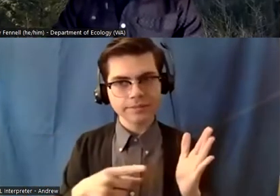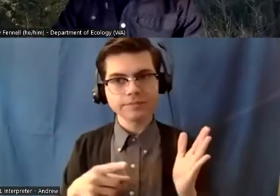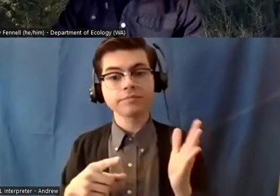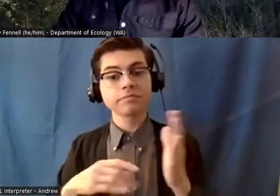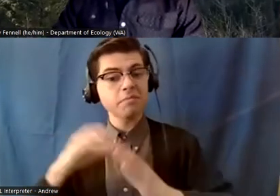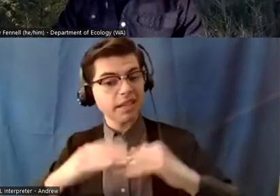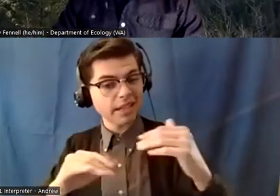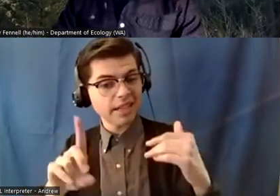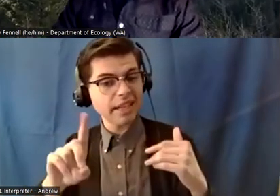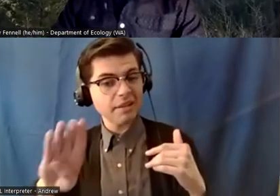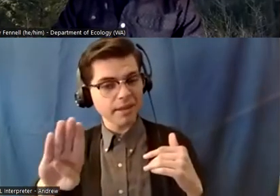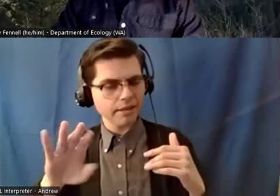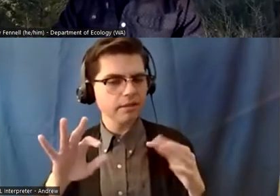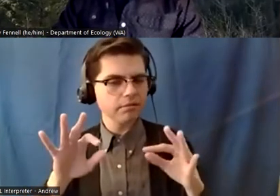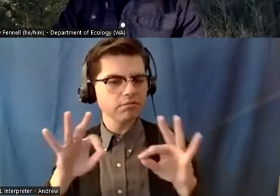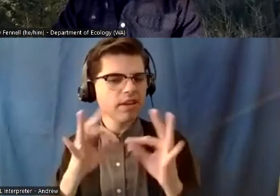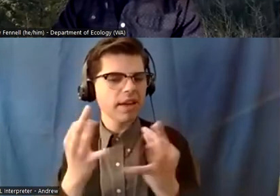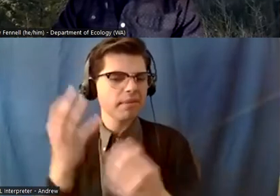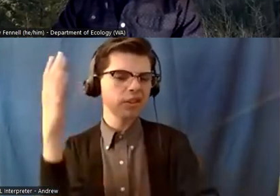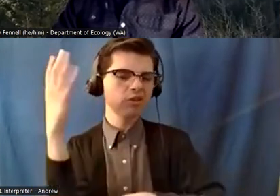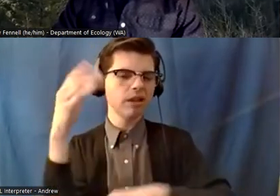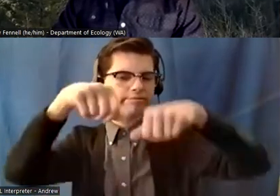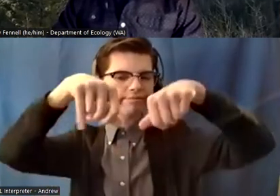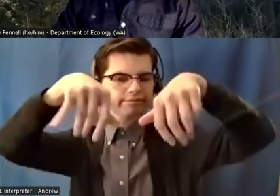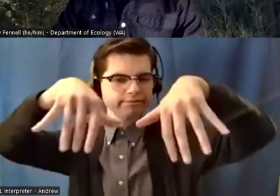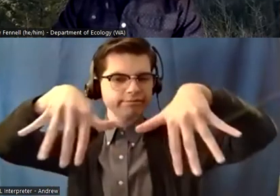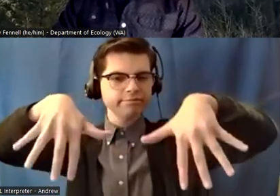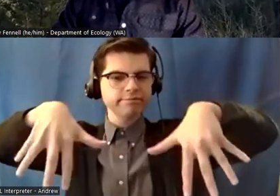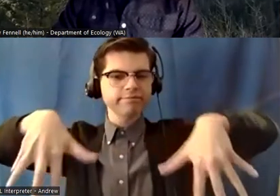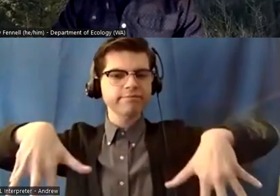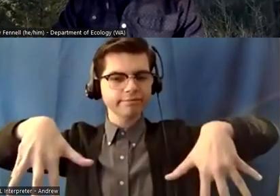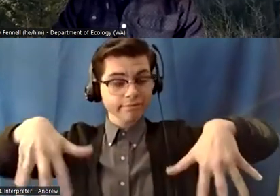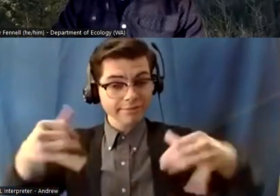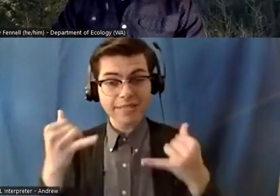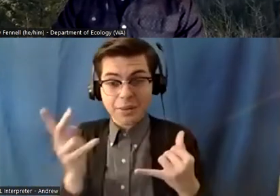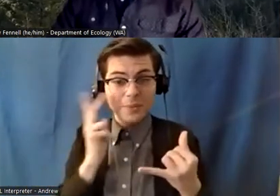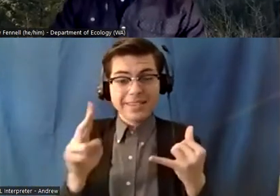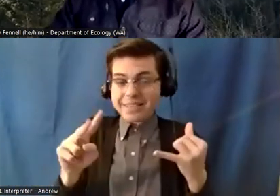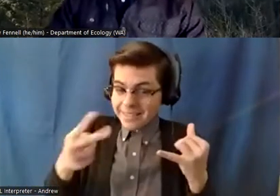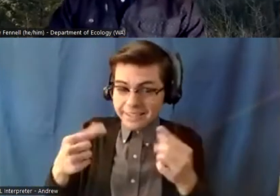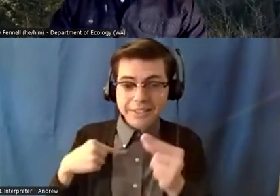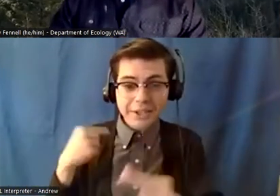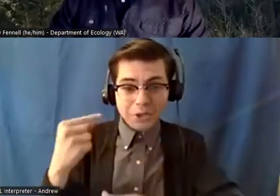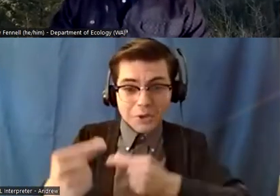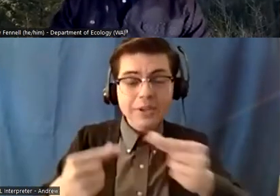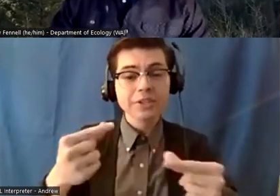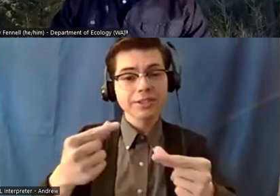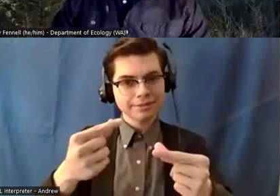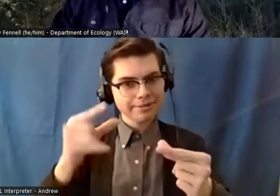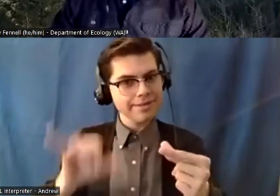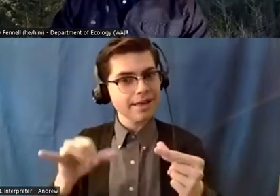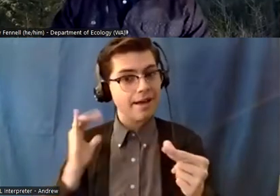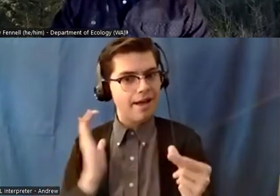database that family tree and now branching out for the second generation we have seen turtles come back from those husbandry efforts